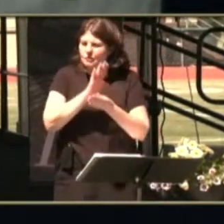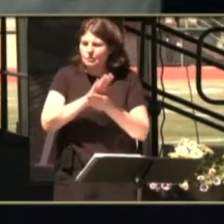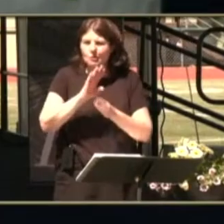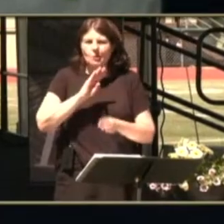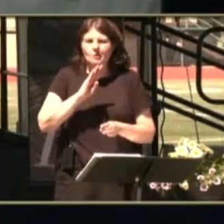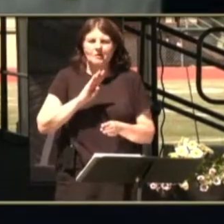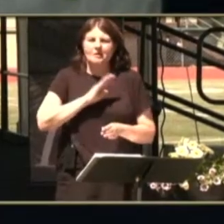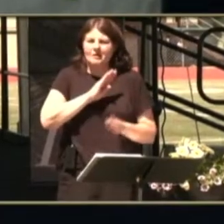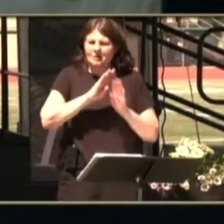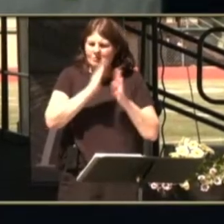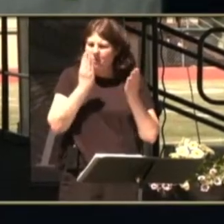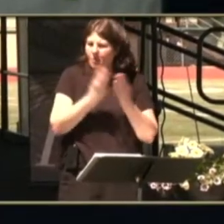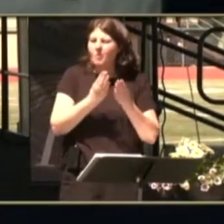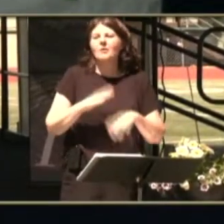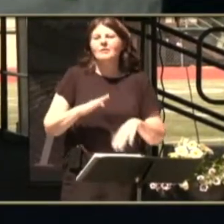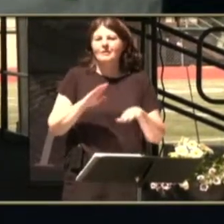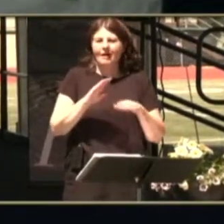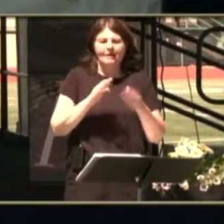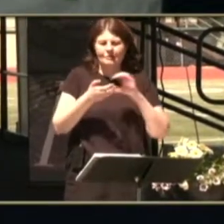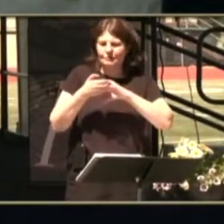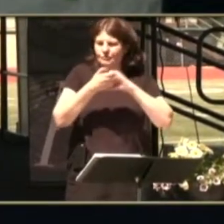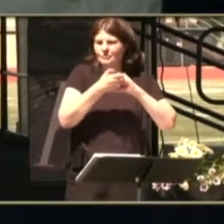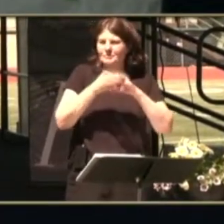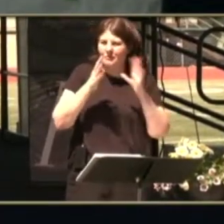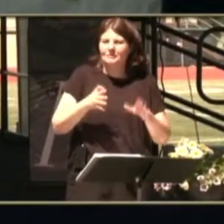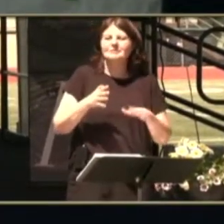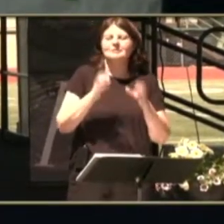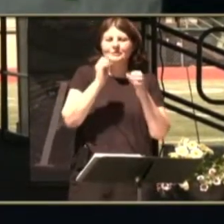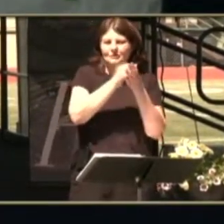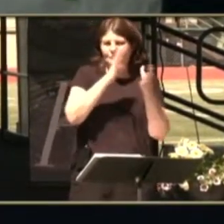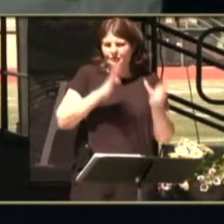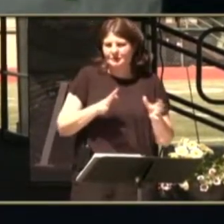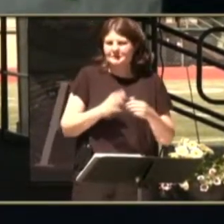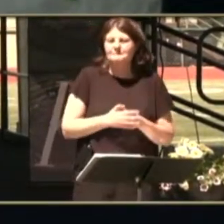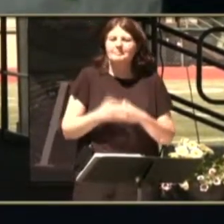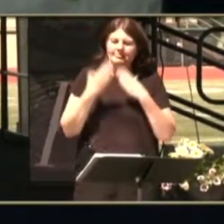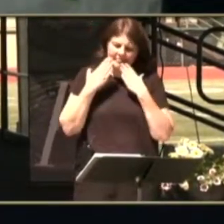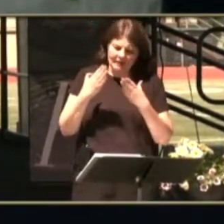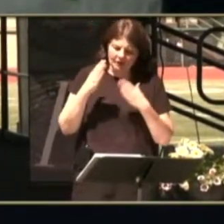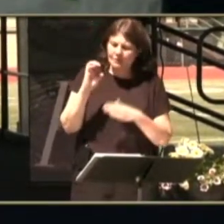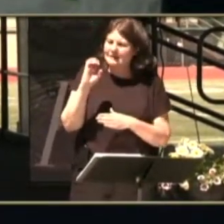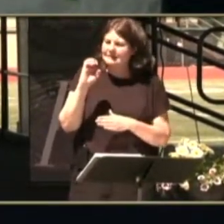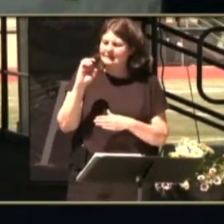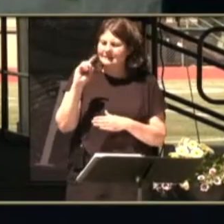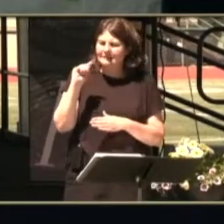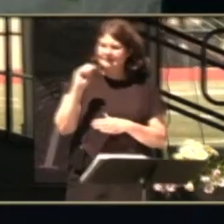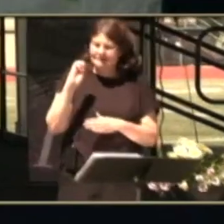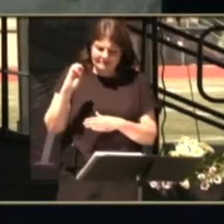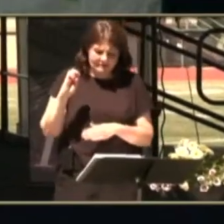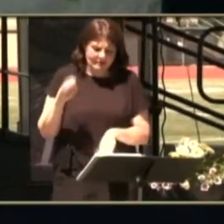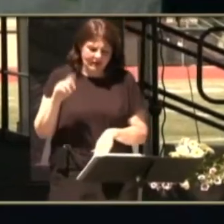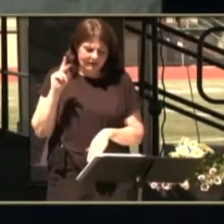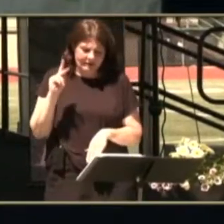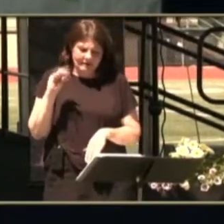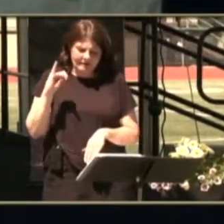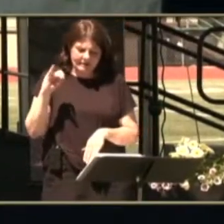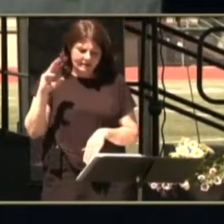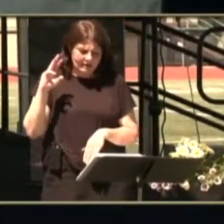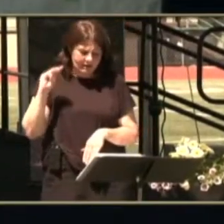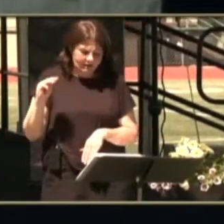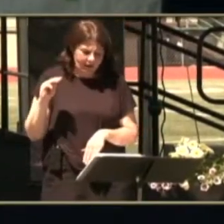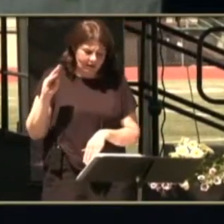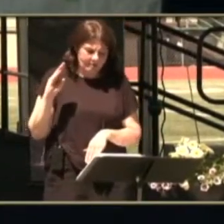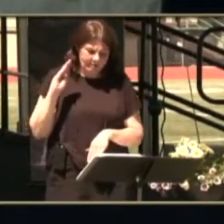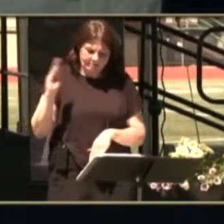community partners, and our students. Thank you, CTE and Kim Berhow for all your support with our program. Thank you, Ellen